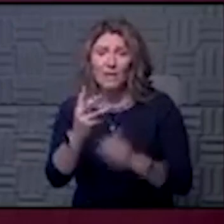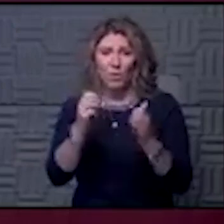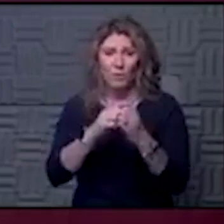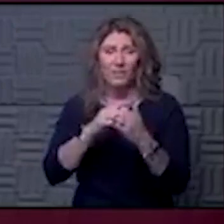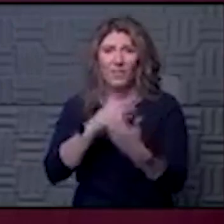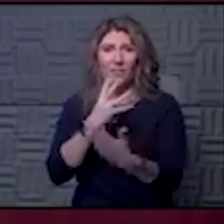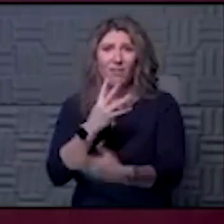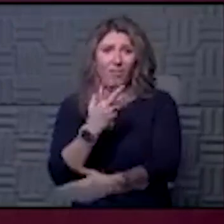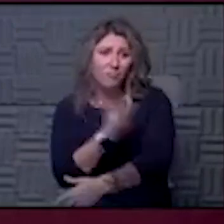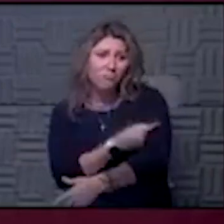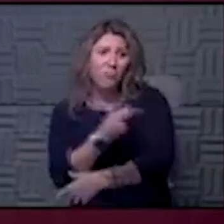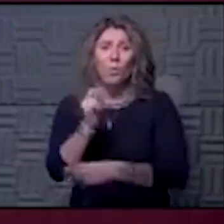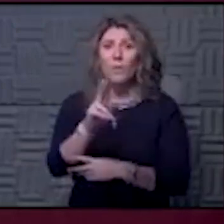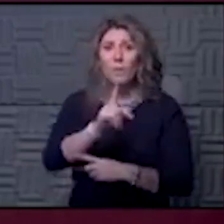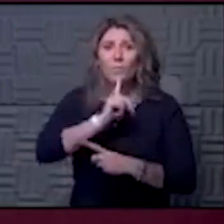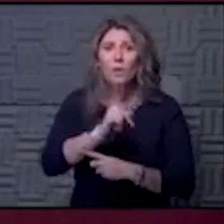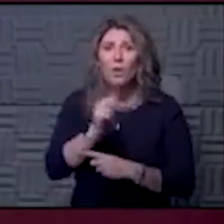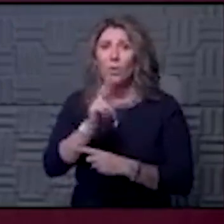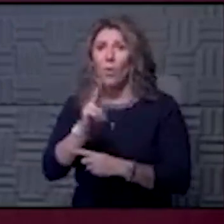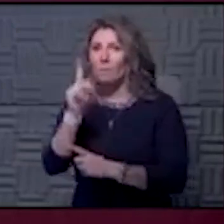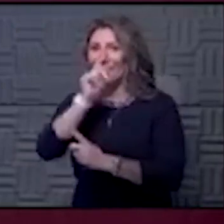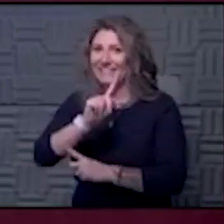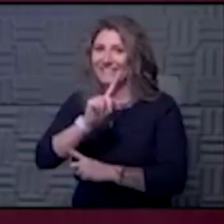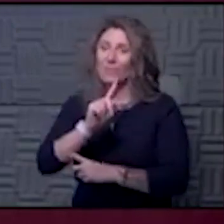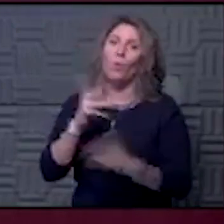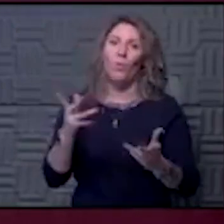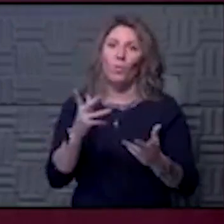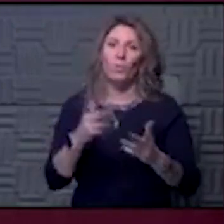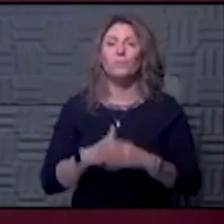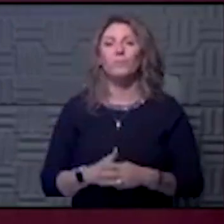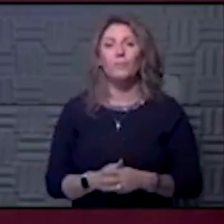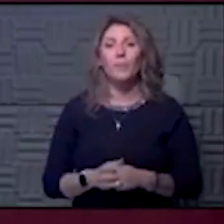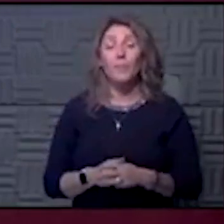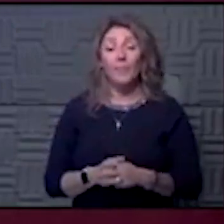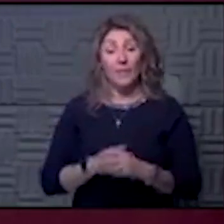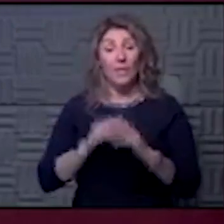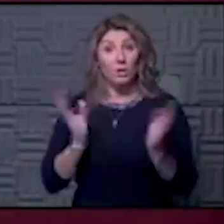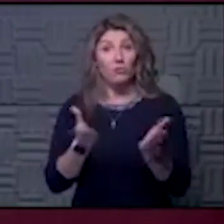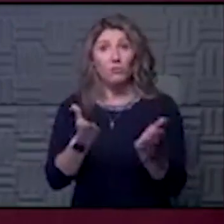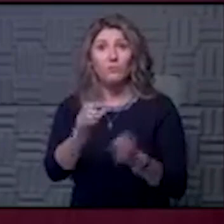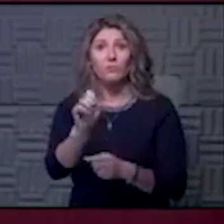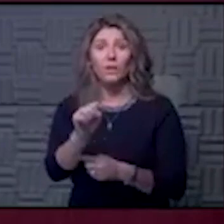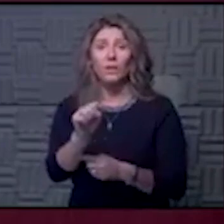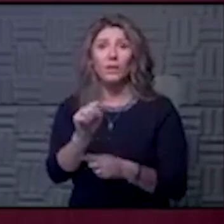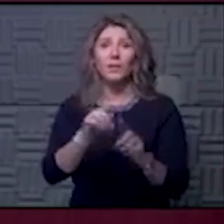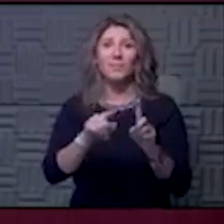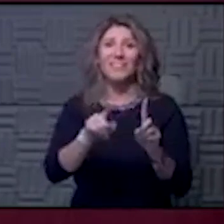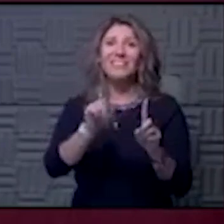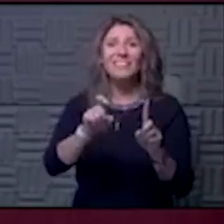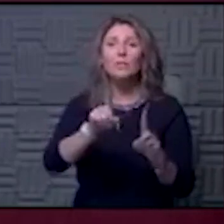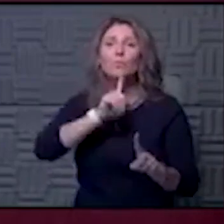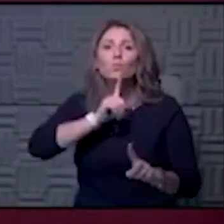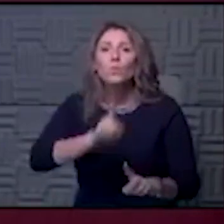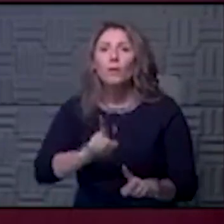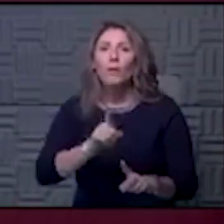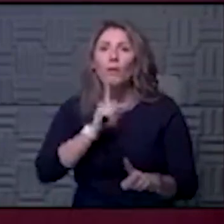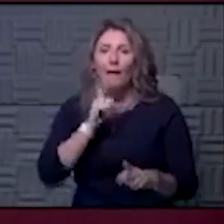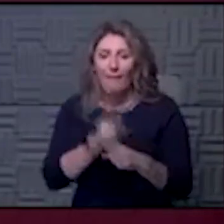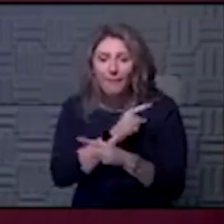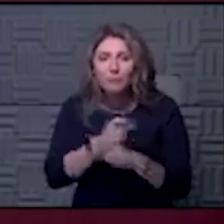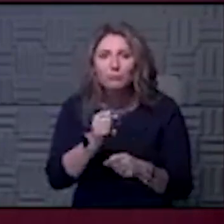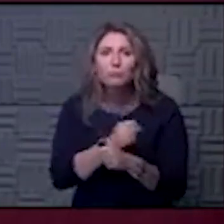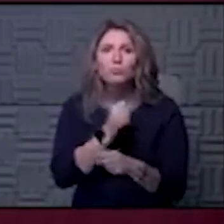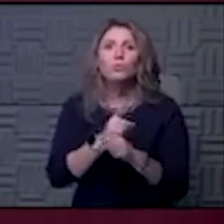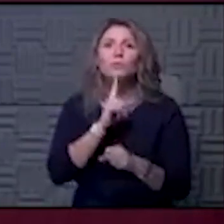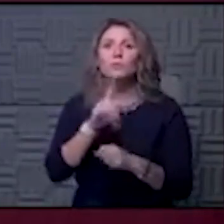monoclonal antibodies or whether they get infusion with placebos. Encouraging, we need the real data. Because without